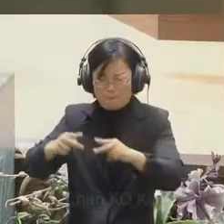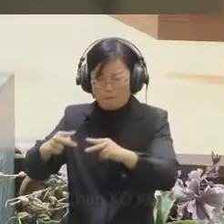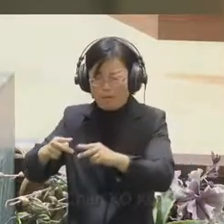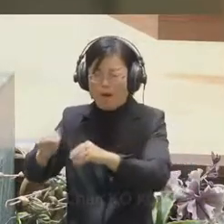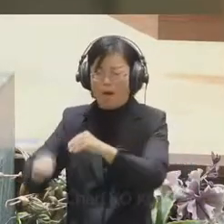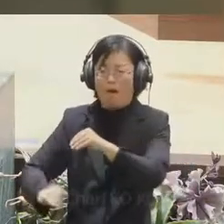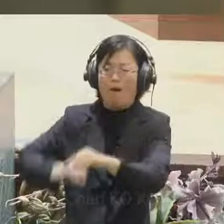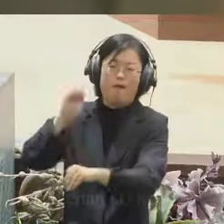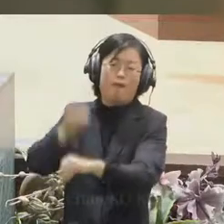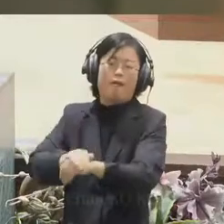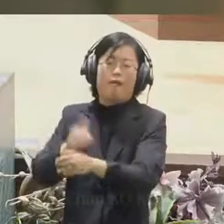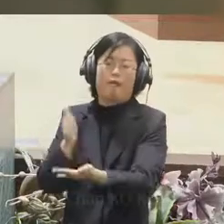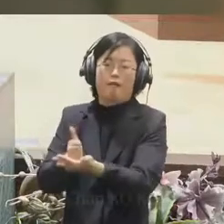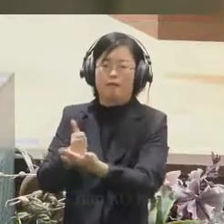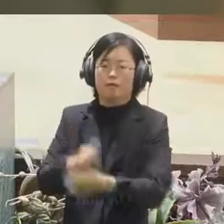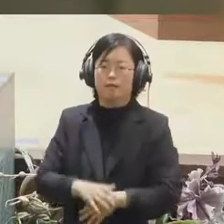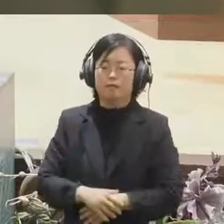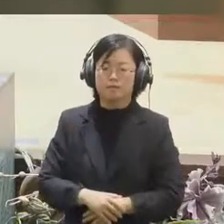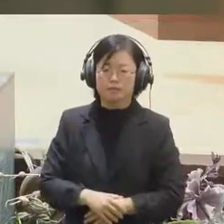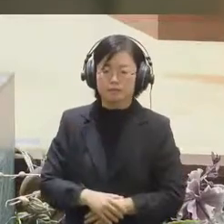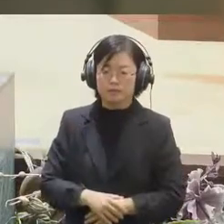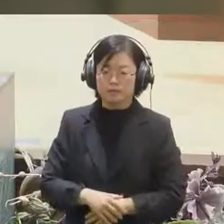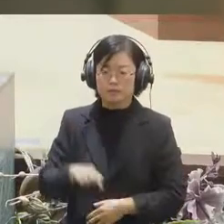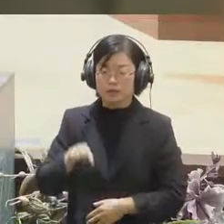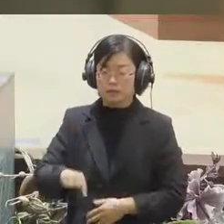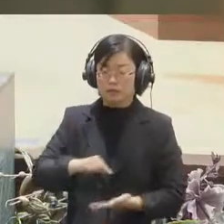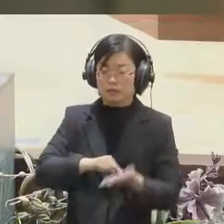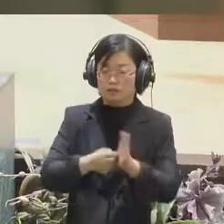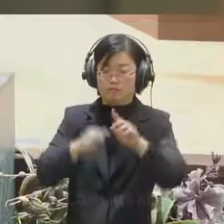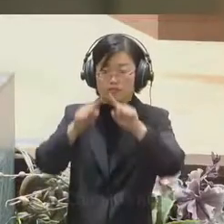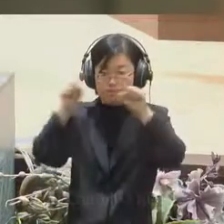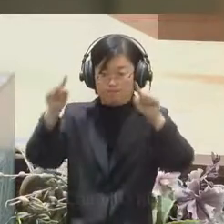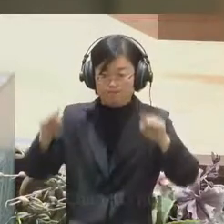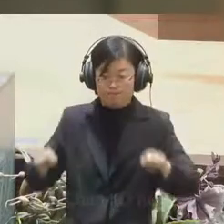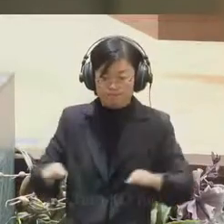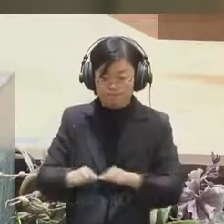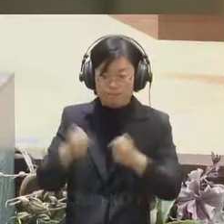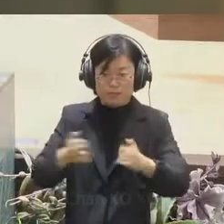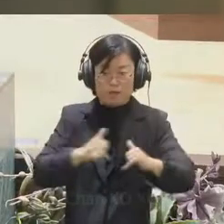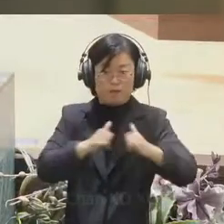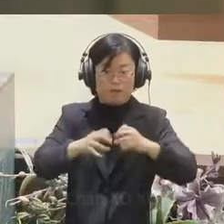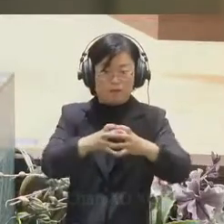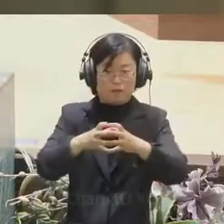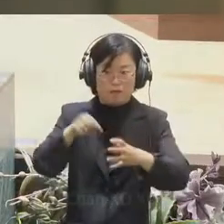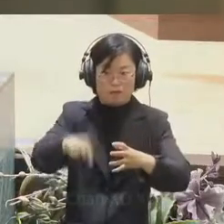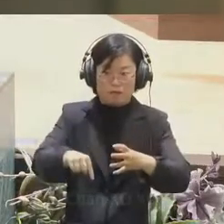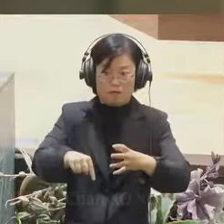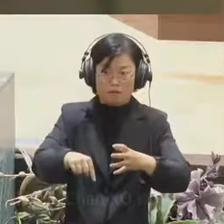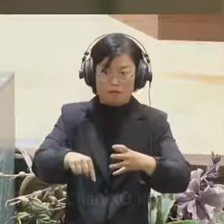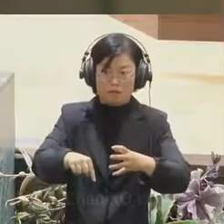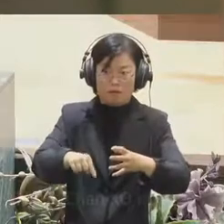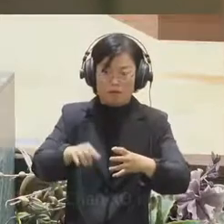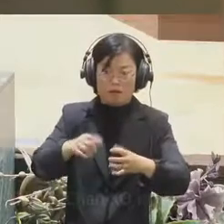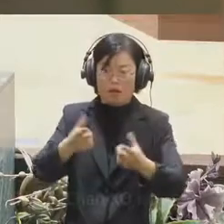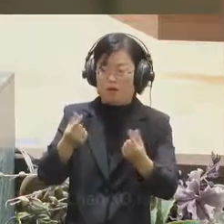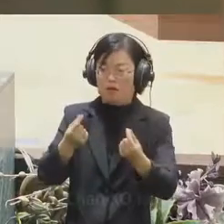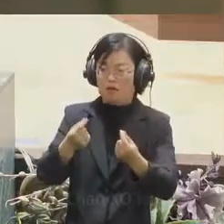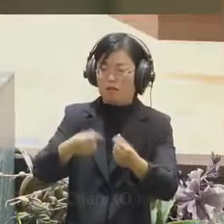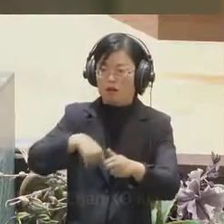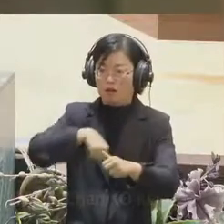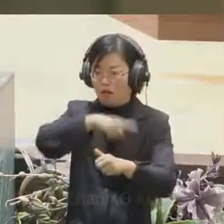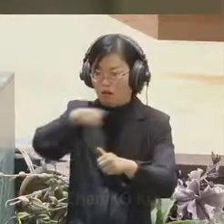even governments like Thailand. And they used the COVIDmyanmar as a reliable source to understand the situation in Myanmar.